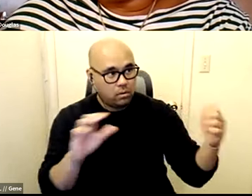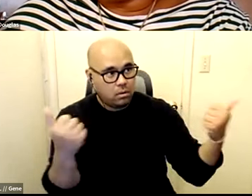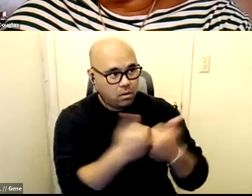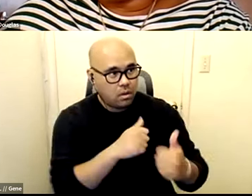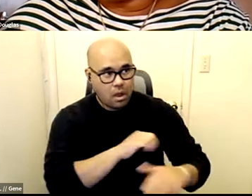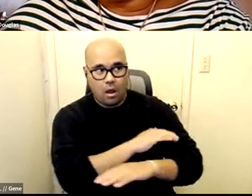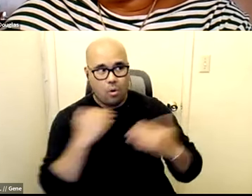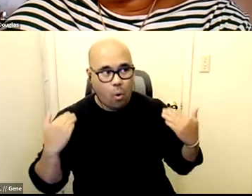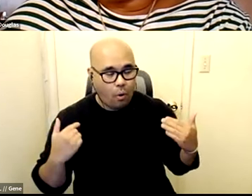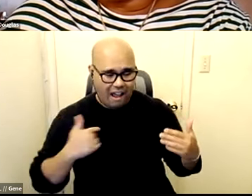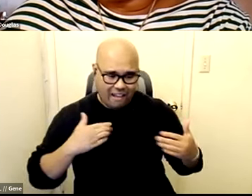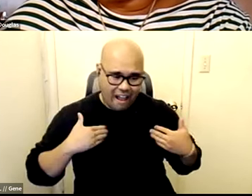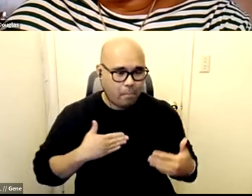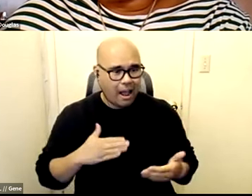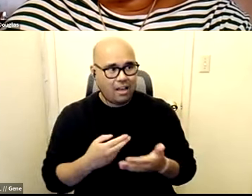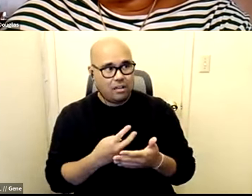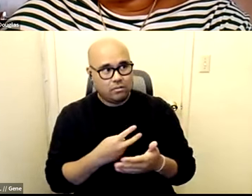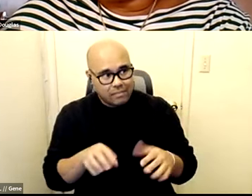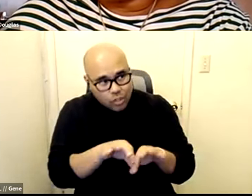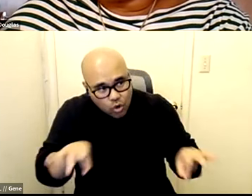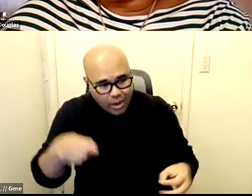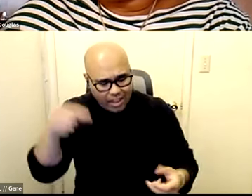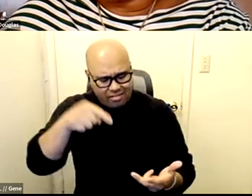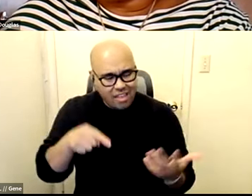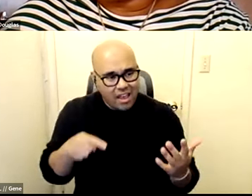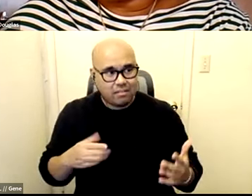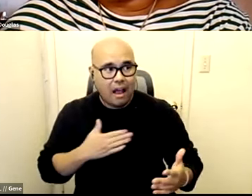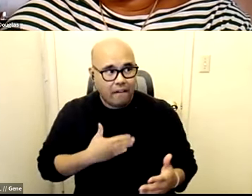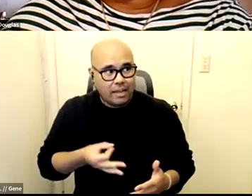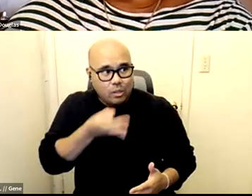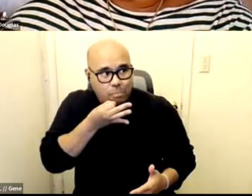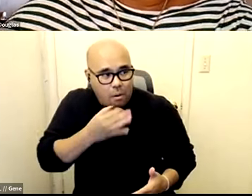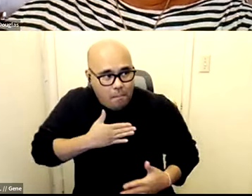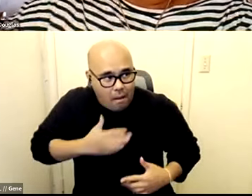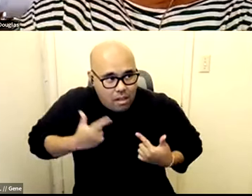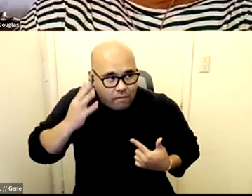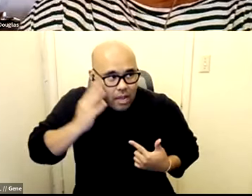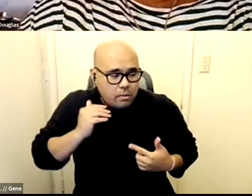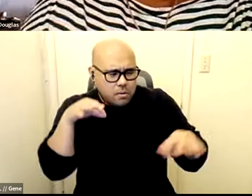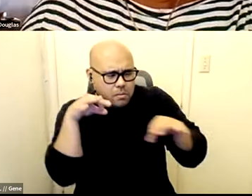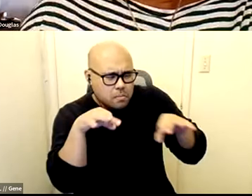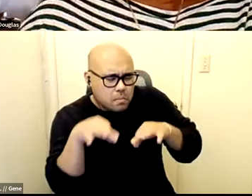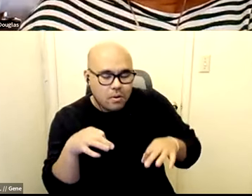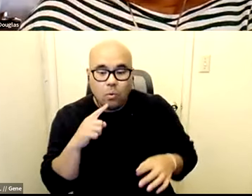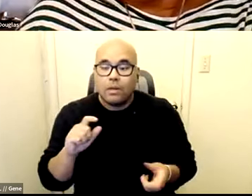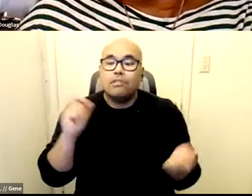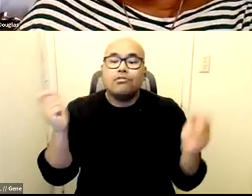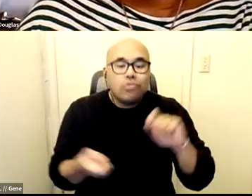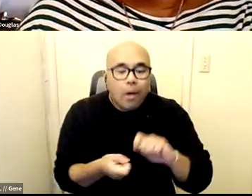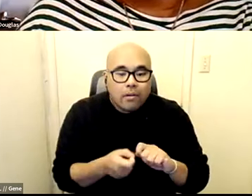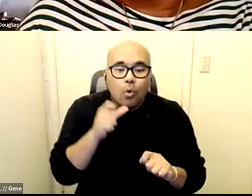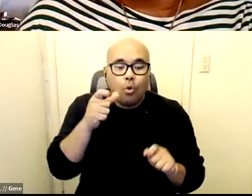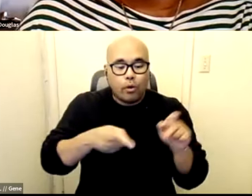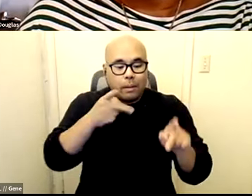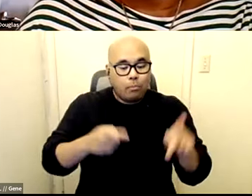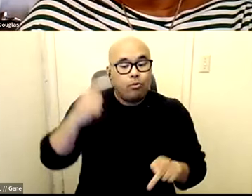this i'm a lived experience expert and really changing the narrative about who people who use drugs are